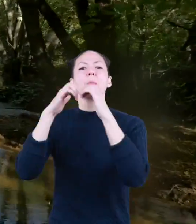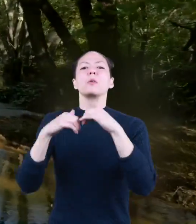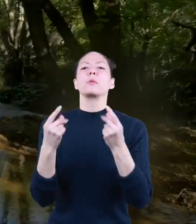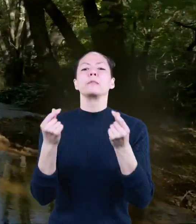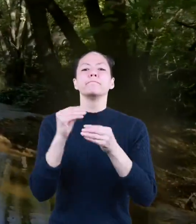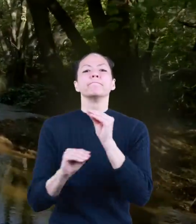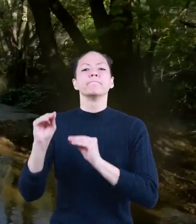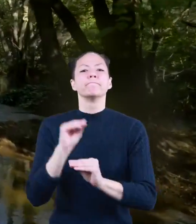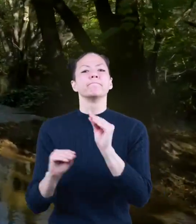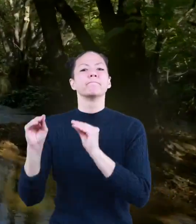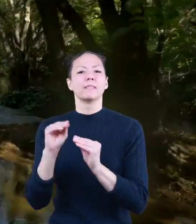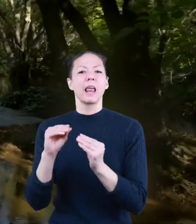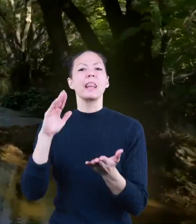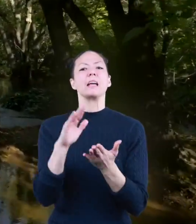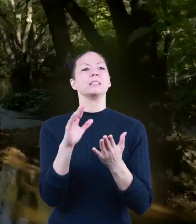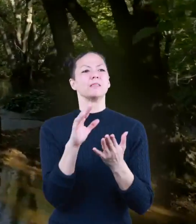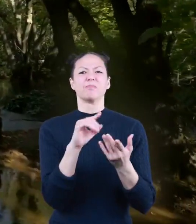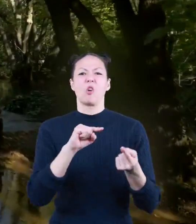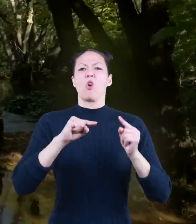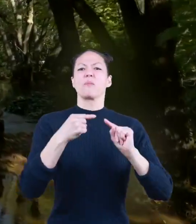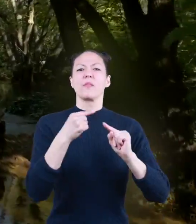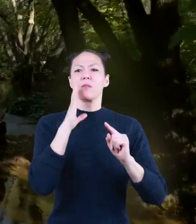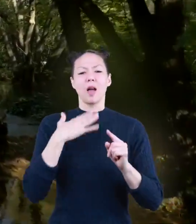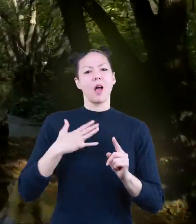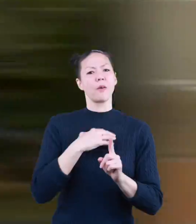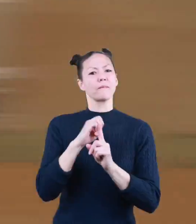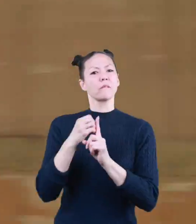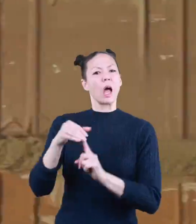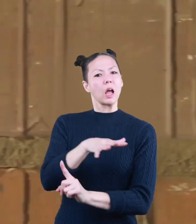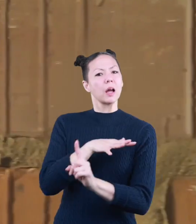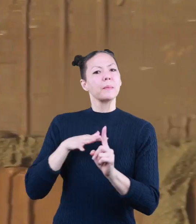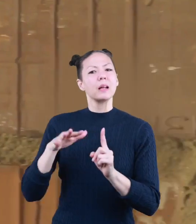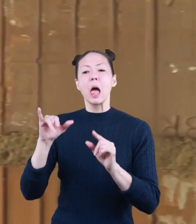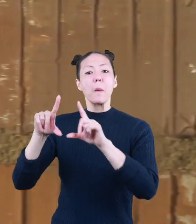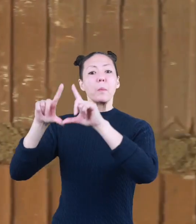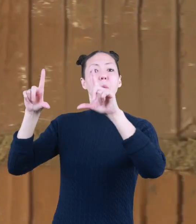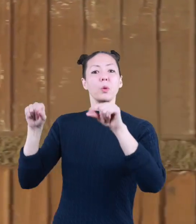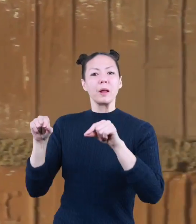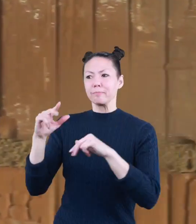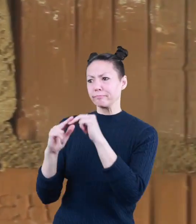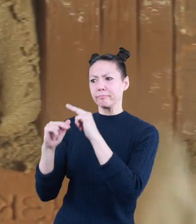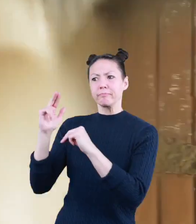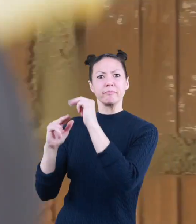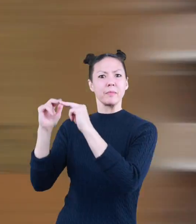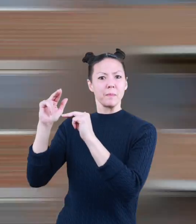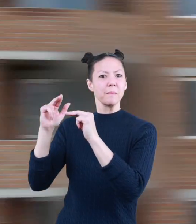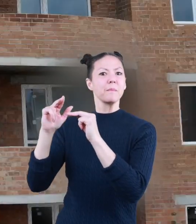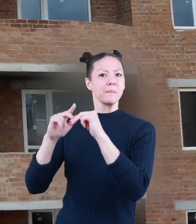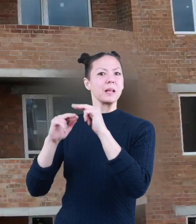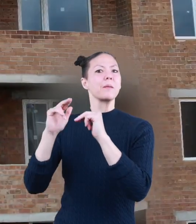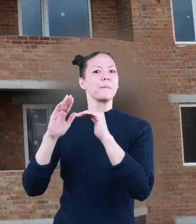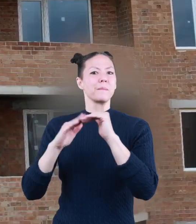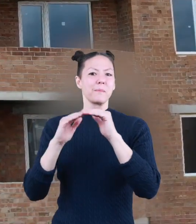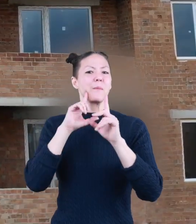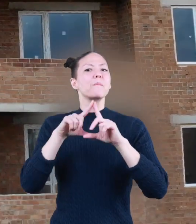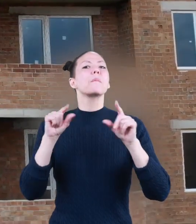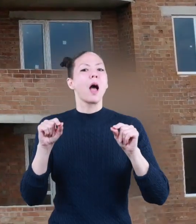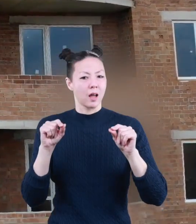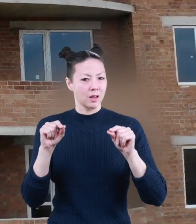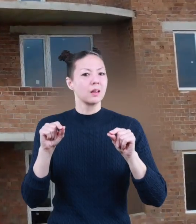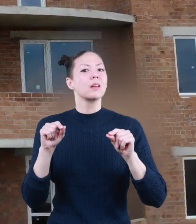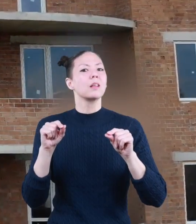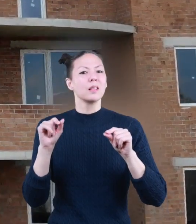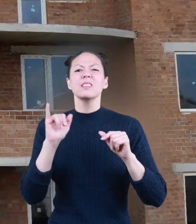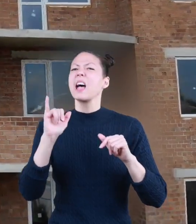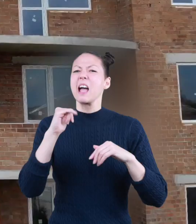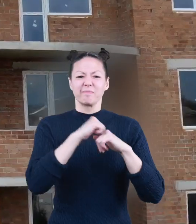break down quicker and are less harmful to our environment. Just like bricks are the building blocks of houses and other buildings,